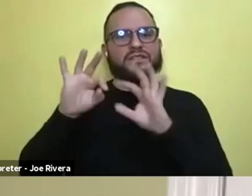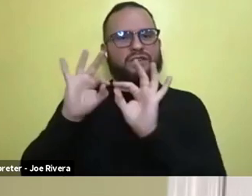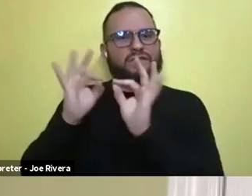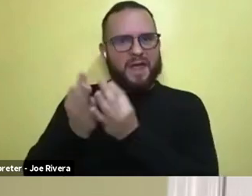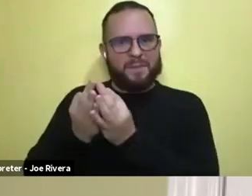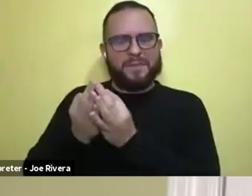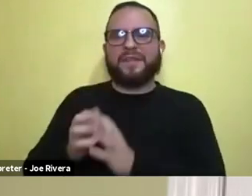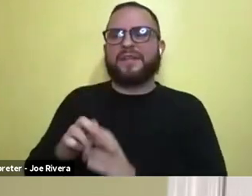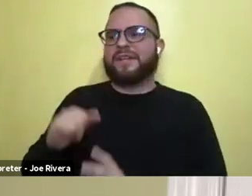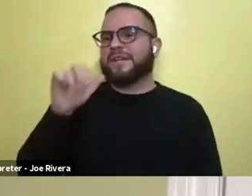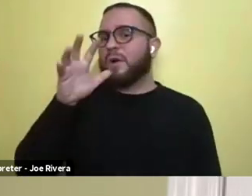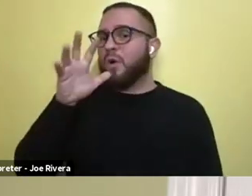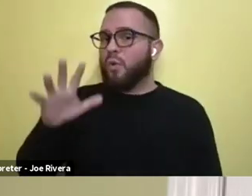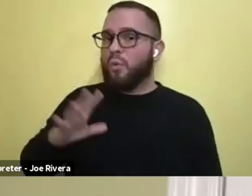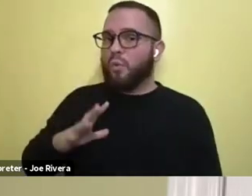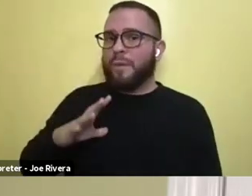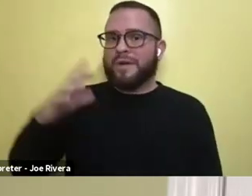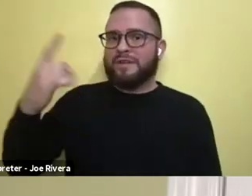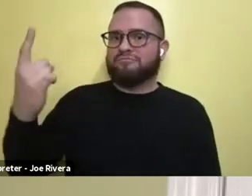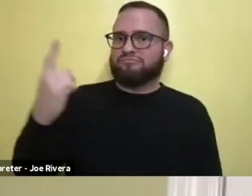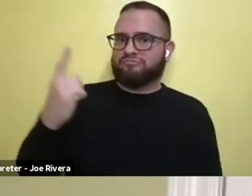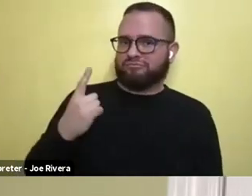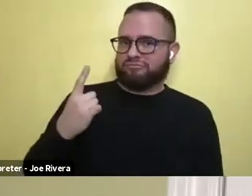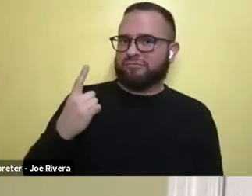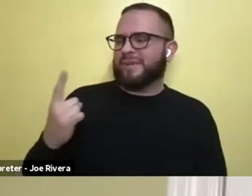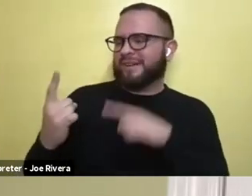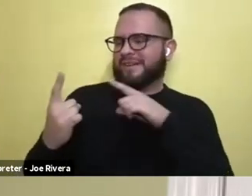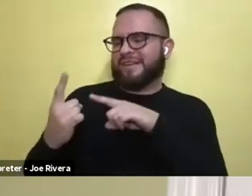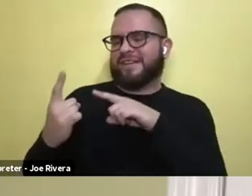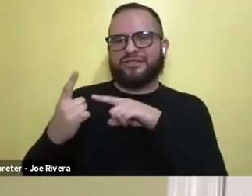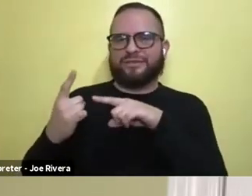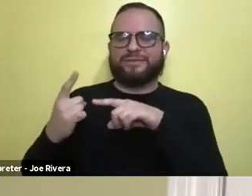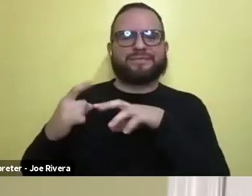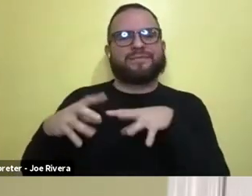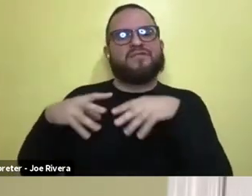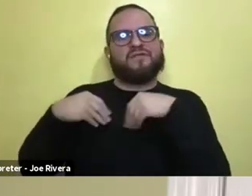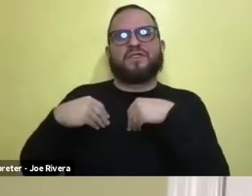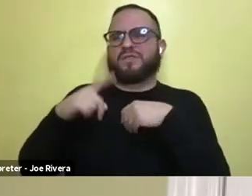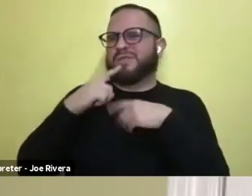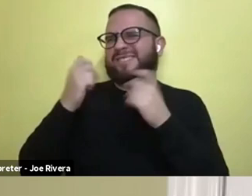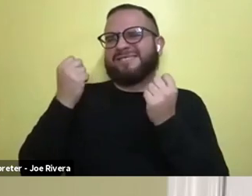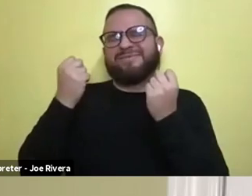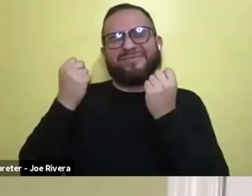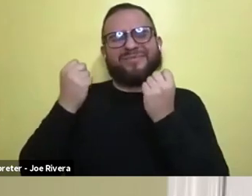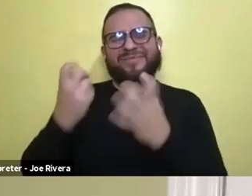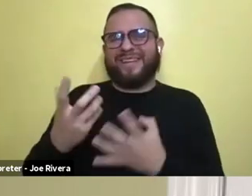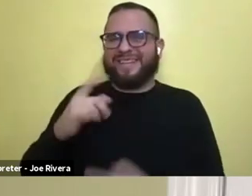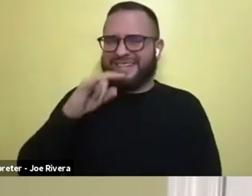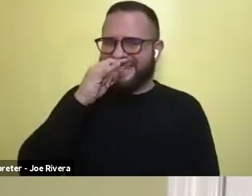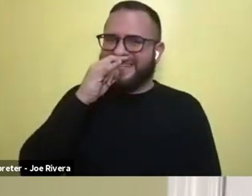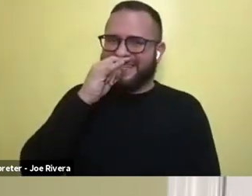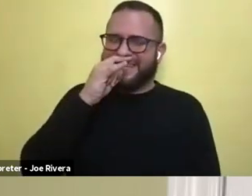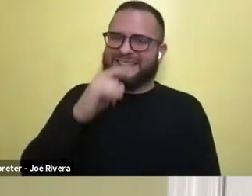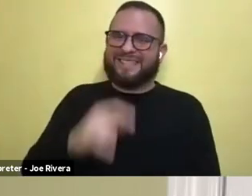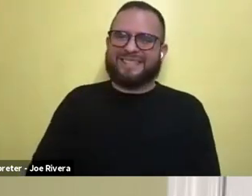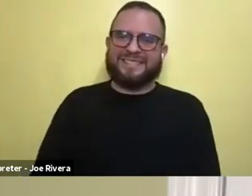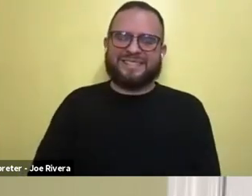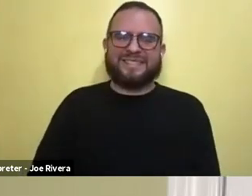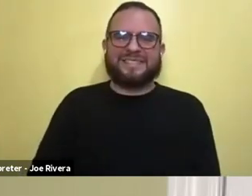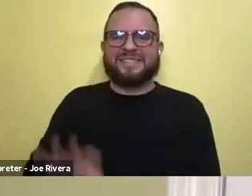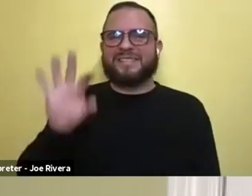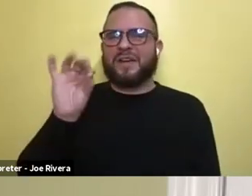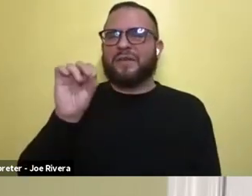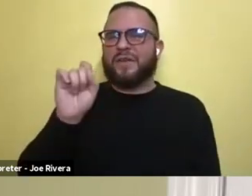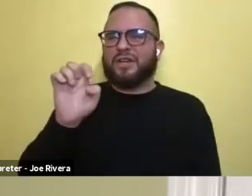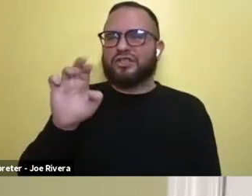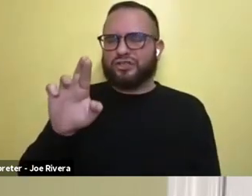came in who had fostered, um, a large handful of kids. And so we sat through one